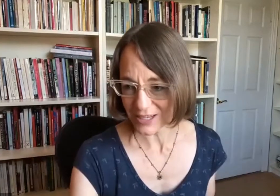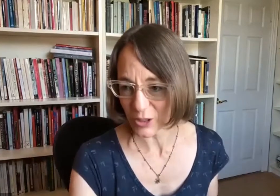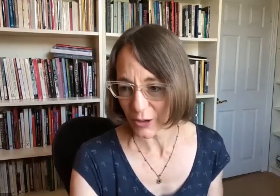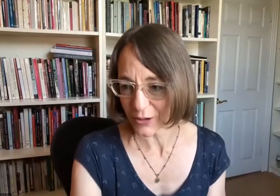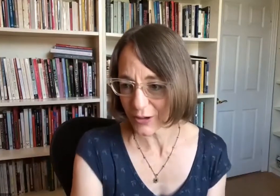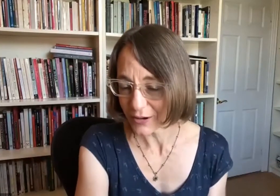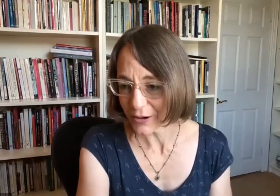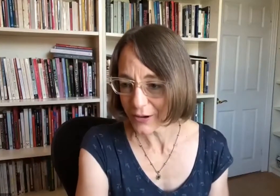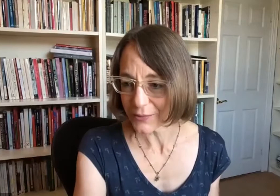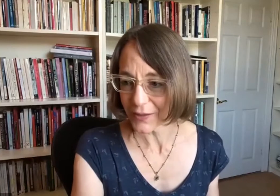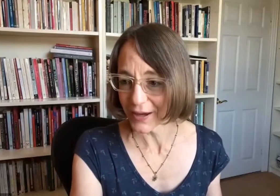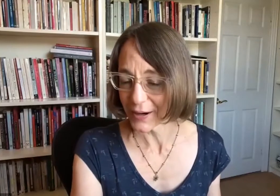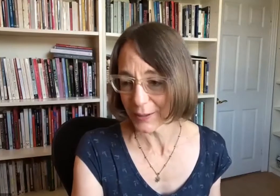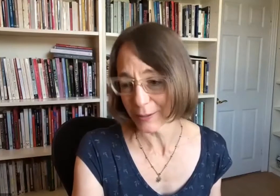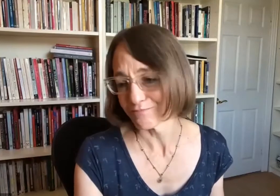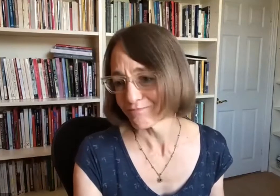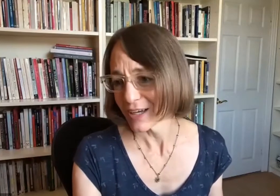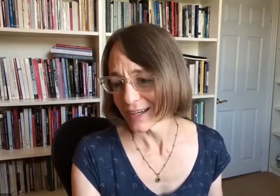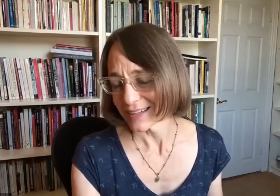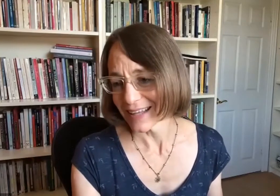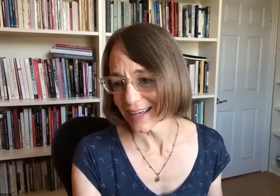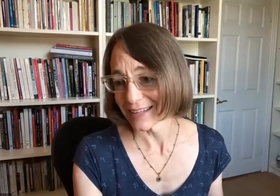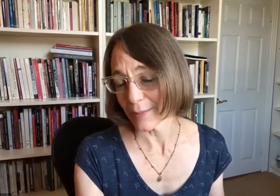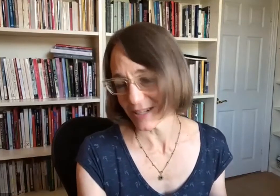in this progression.